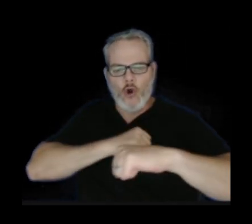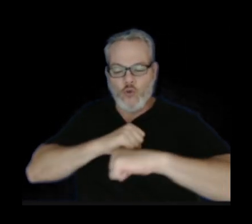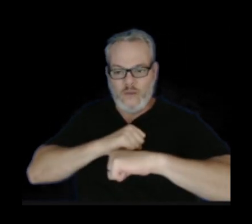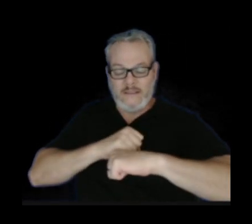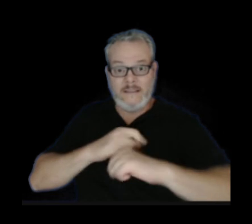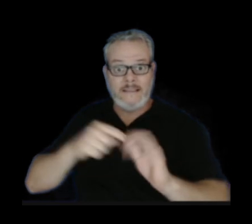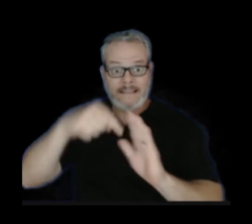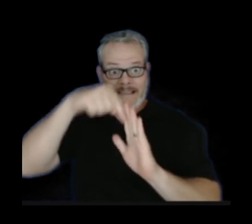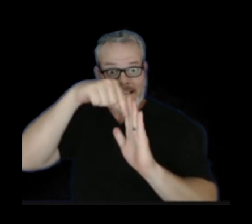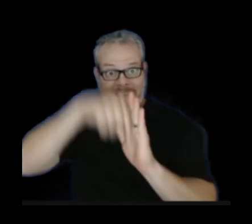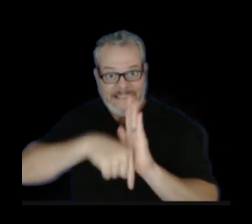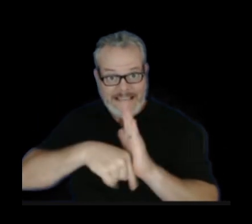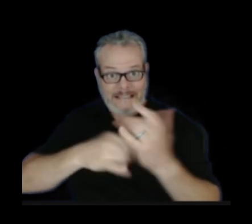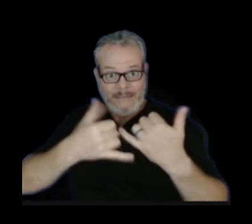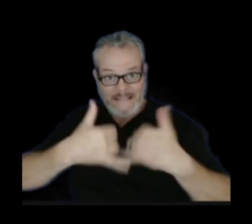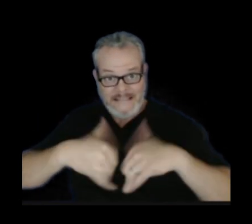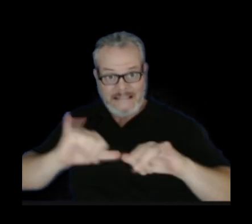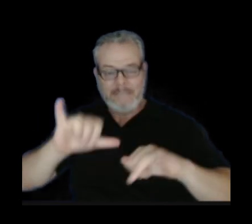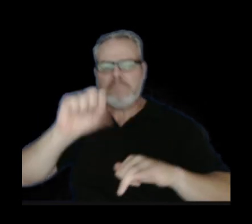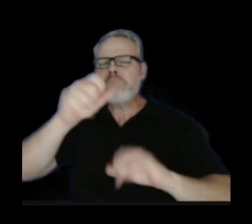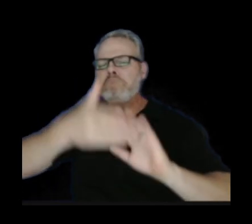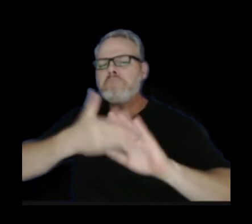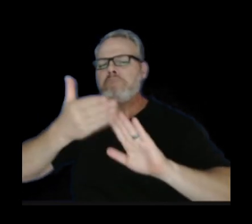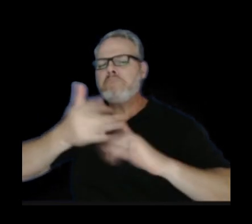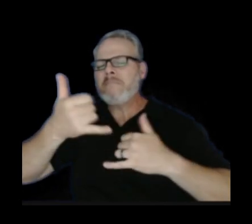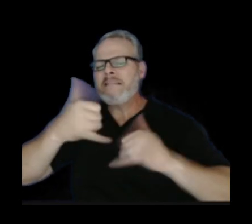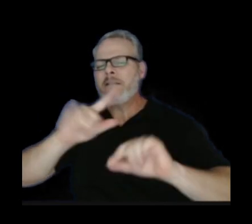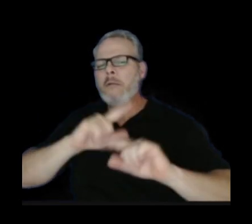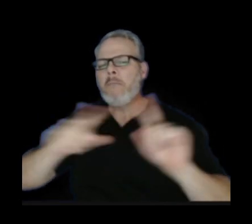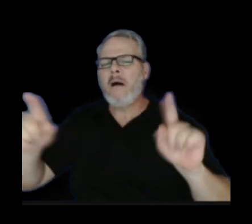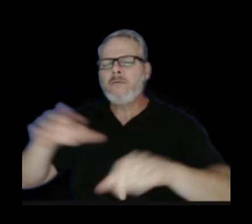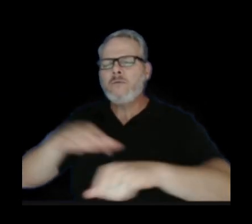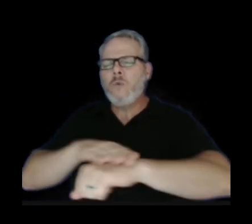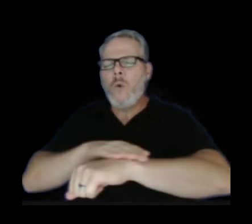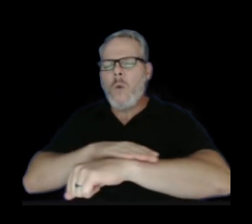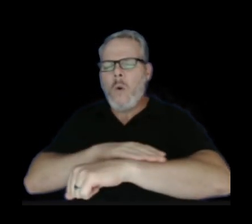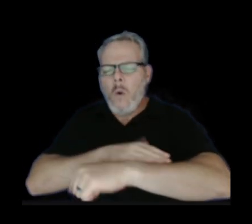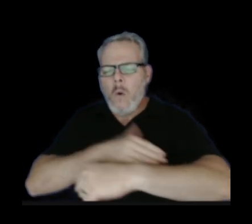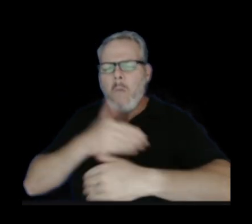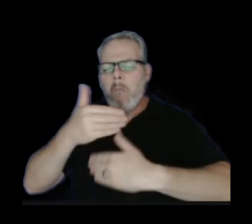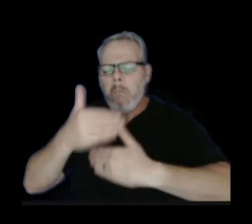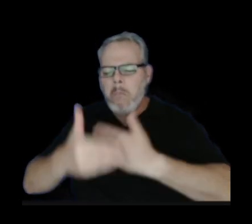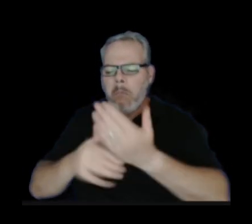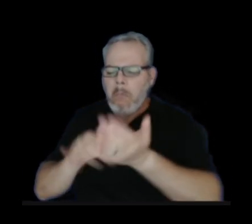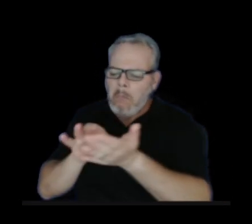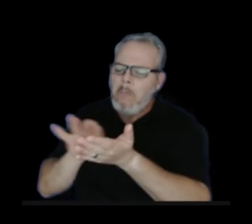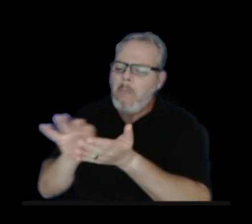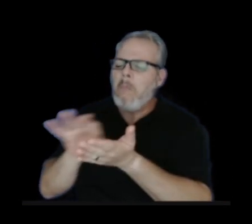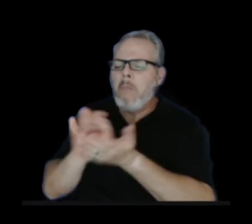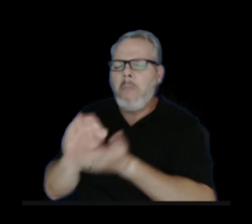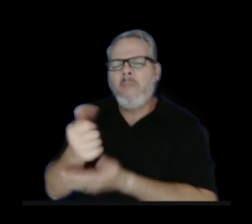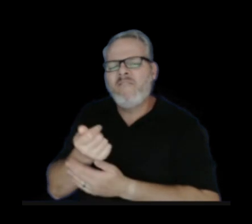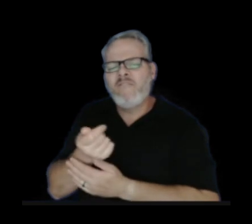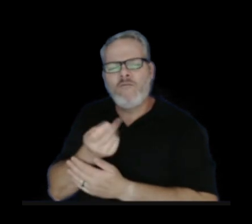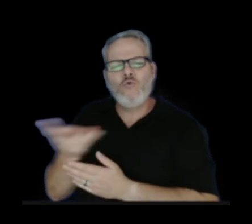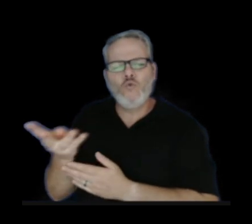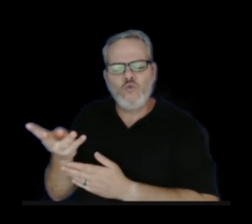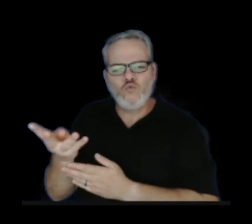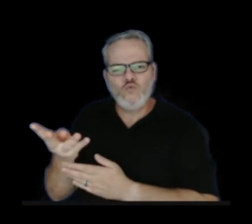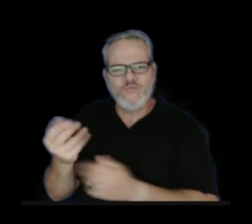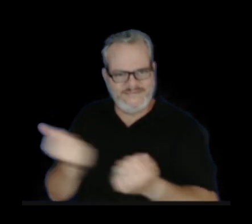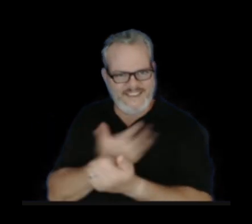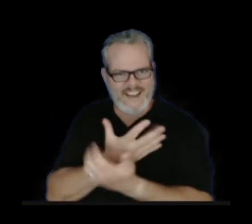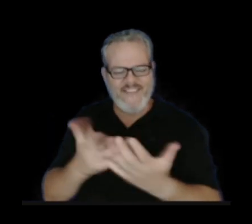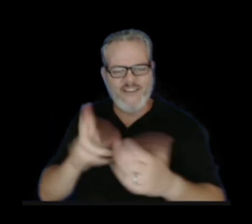continuing, but still at very slow rates as well, as we track that. So business as usual on Mauna Loa, and we'll keep